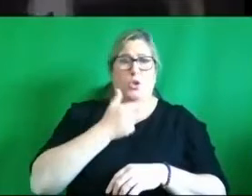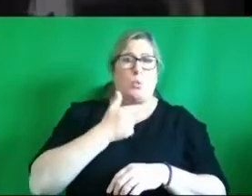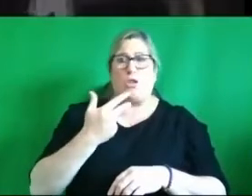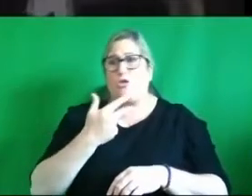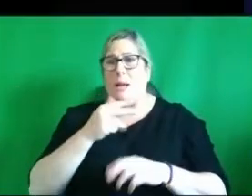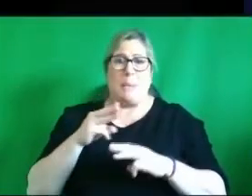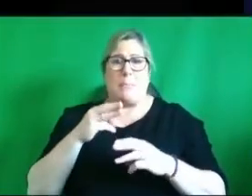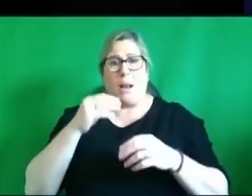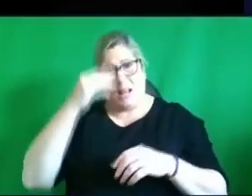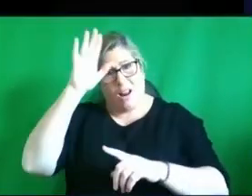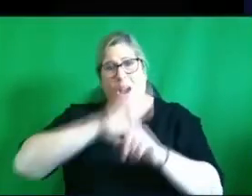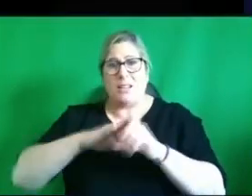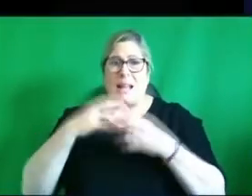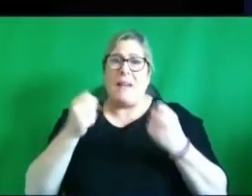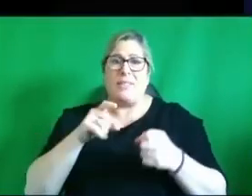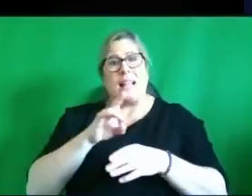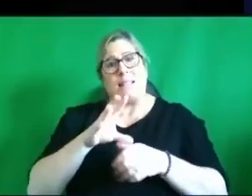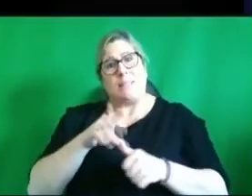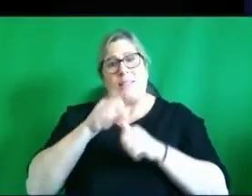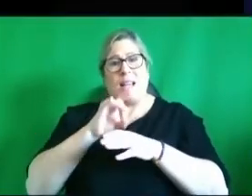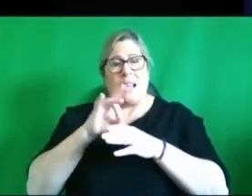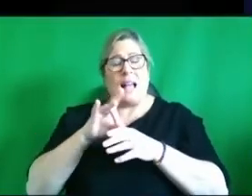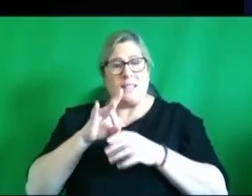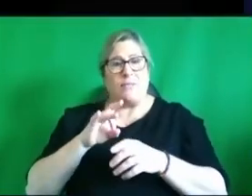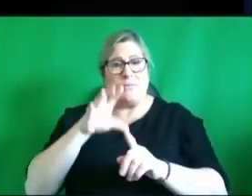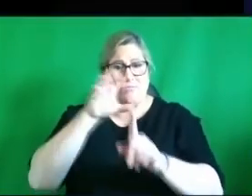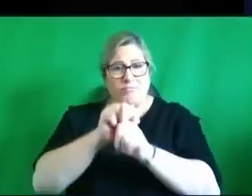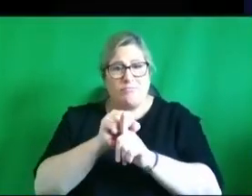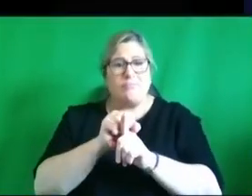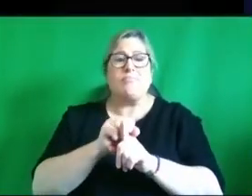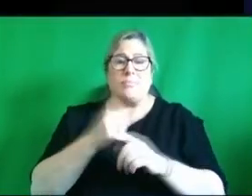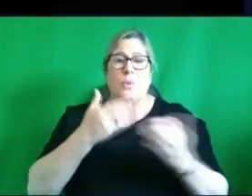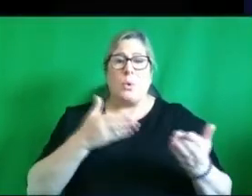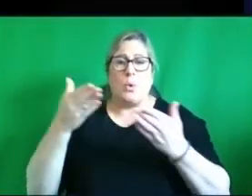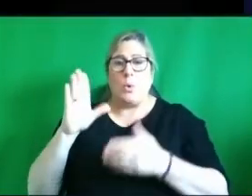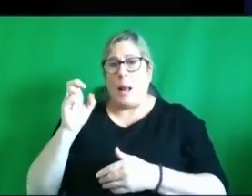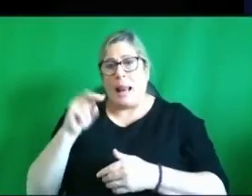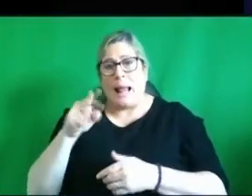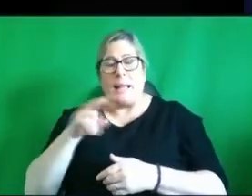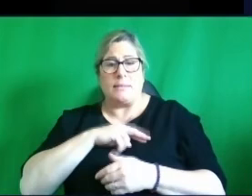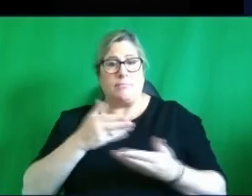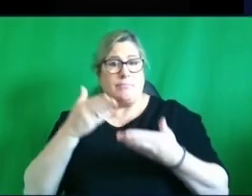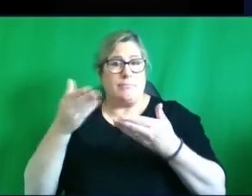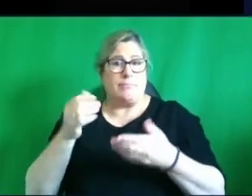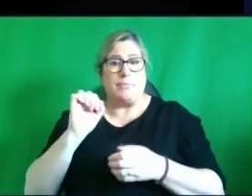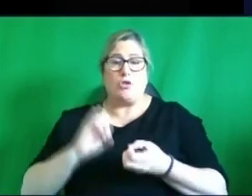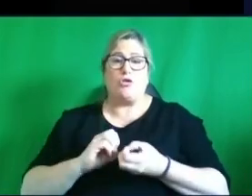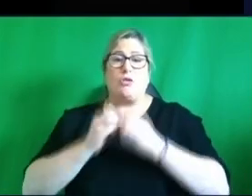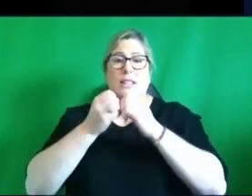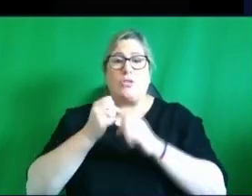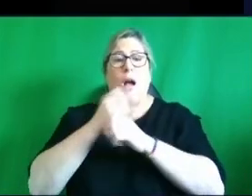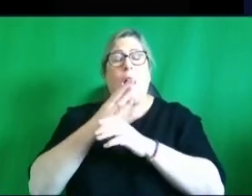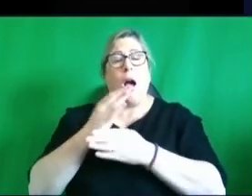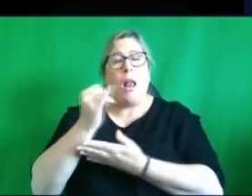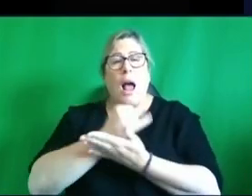thanks very much for that question uh and over to you then really because i think you know the the creation of the all our congenital